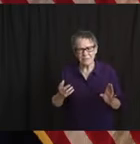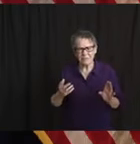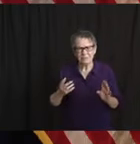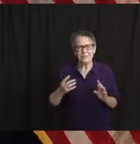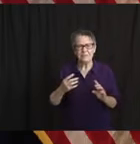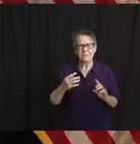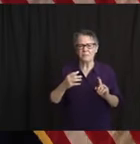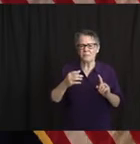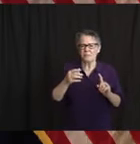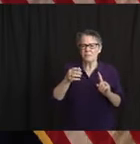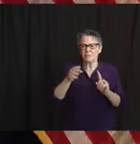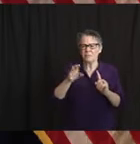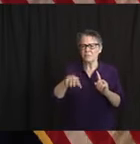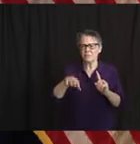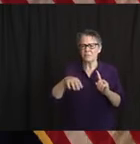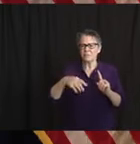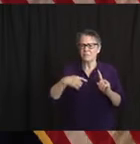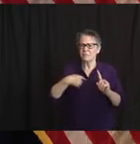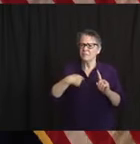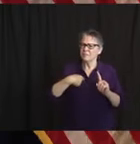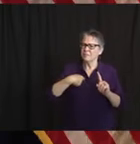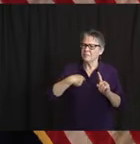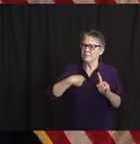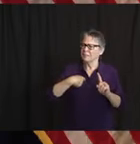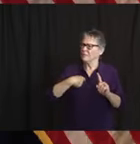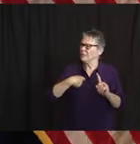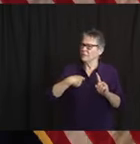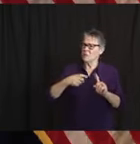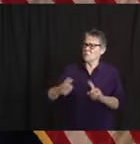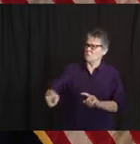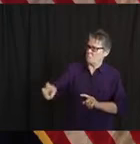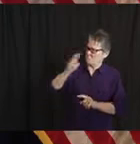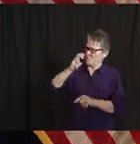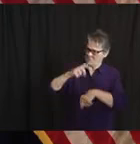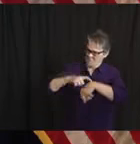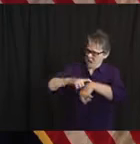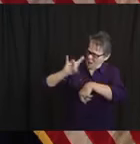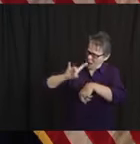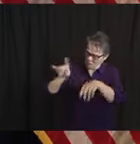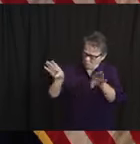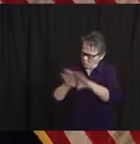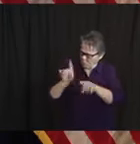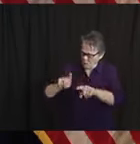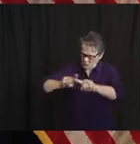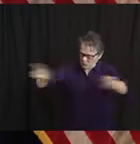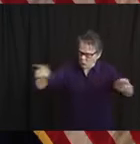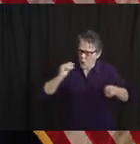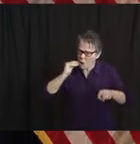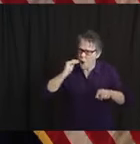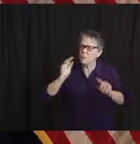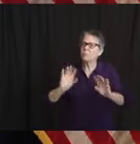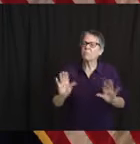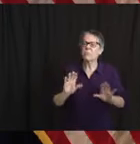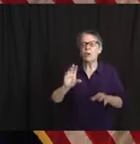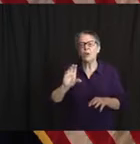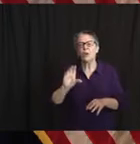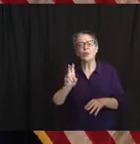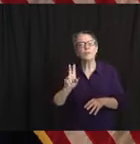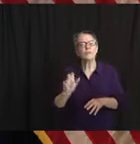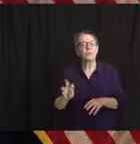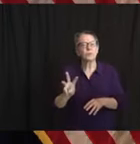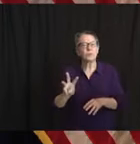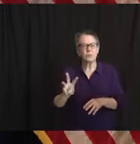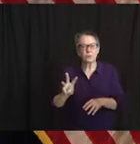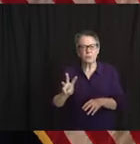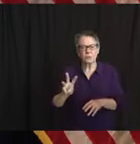curfew. And Matt, is there any other color you want to add to that? No, you've said that. Okay. I've said my